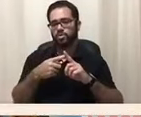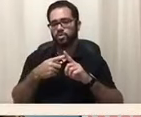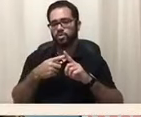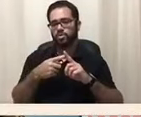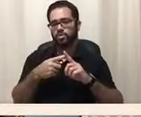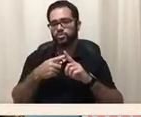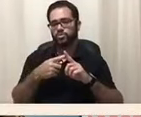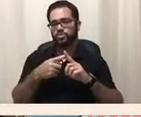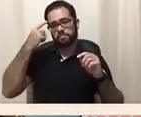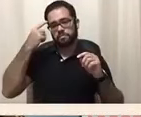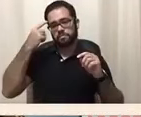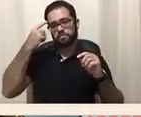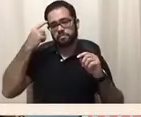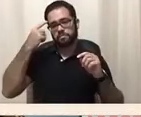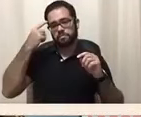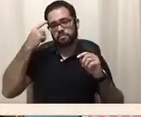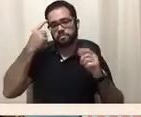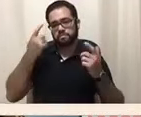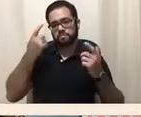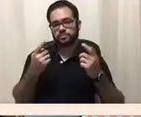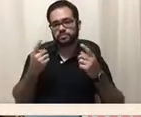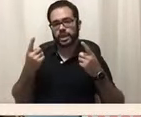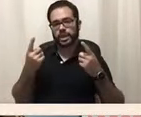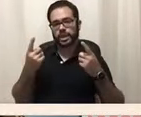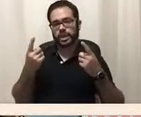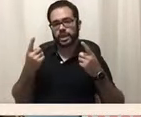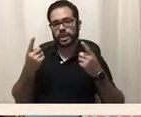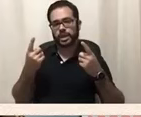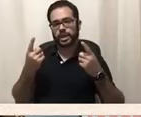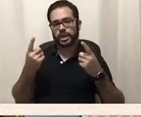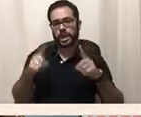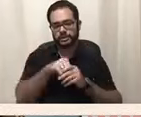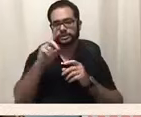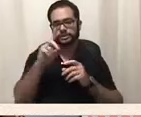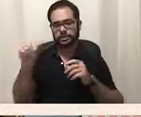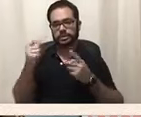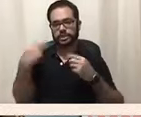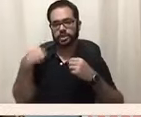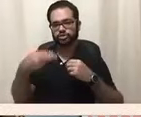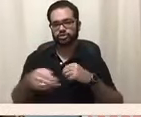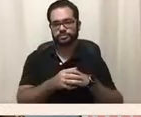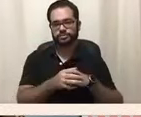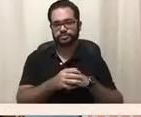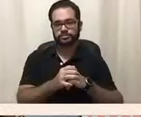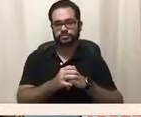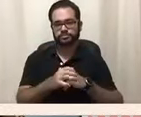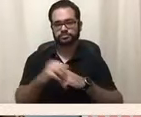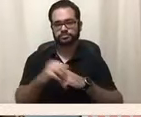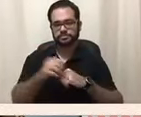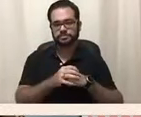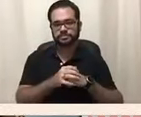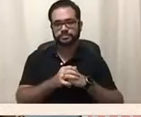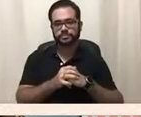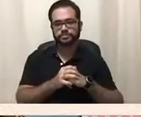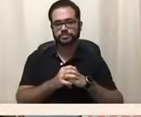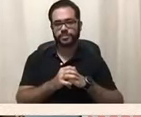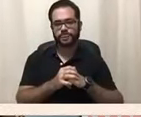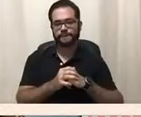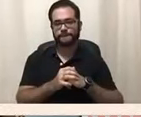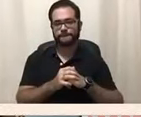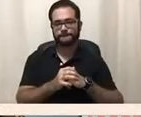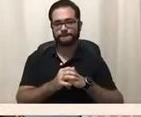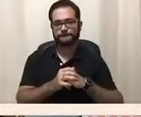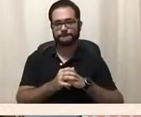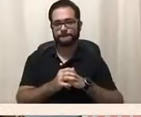history. Yes, so we kind of went through just went through a little timeline